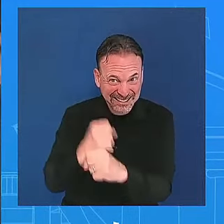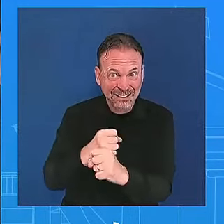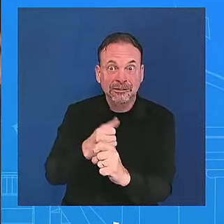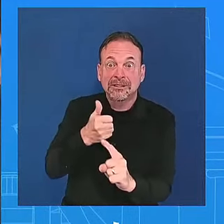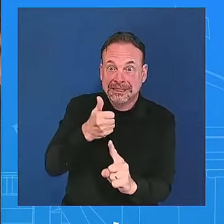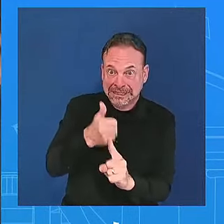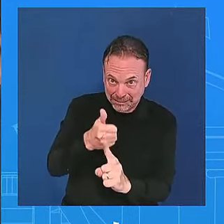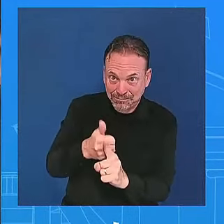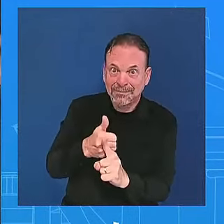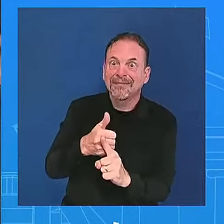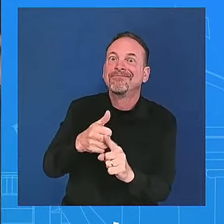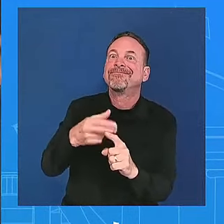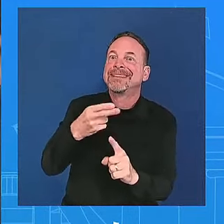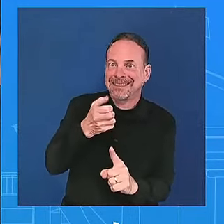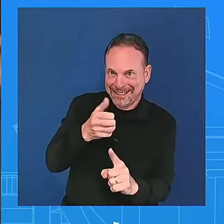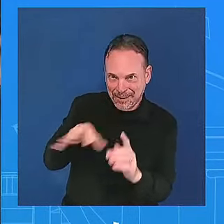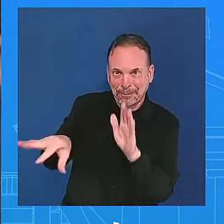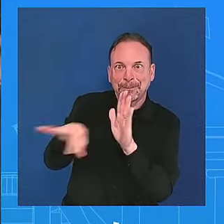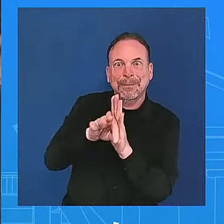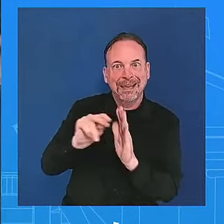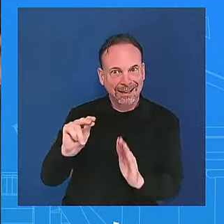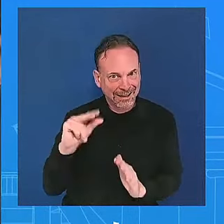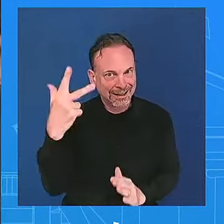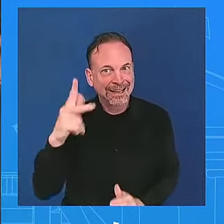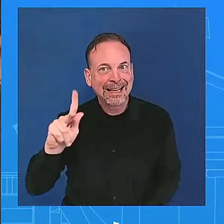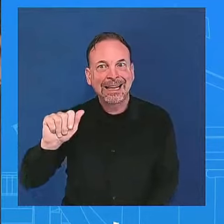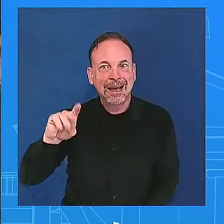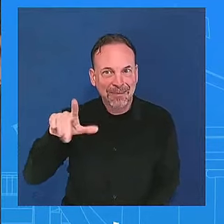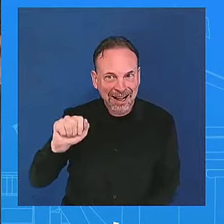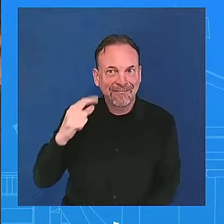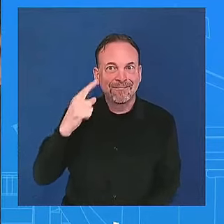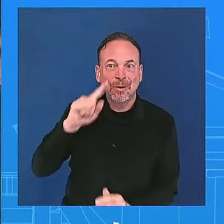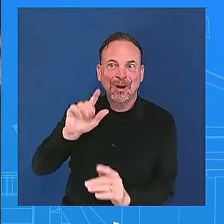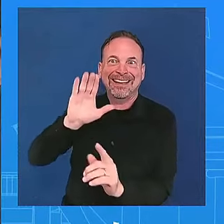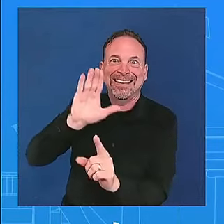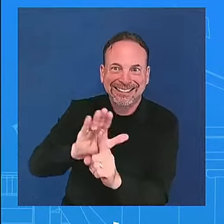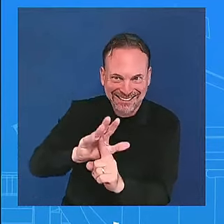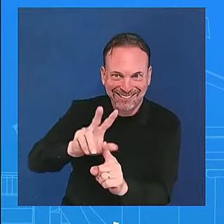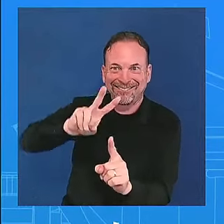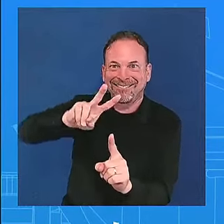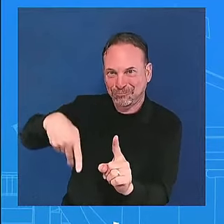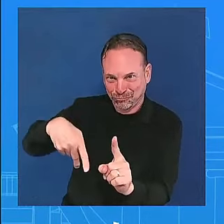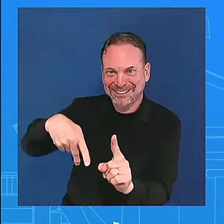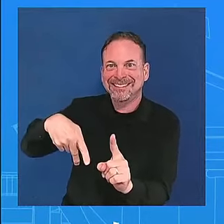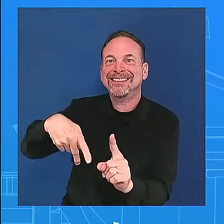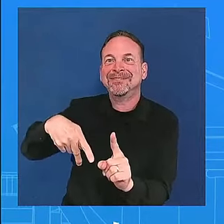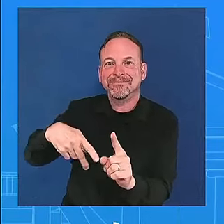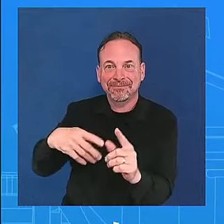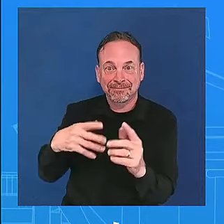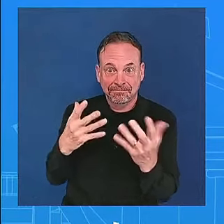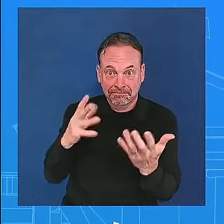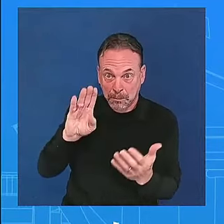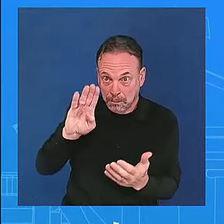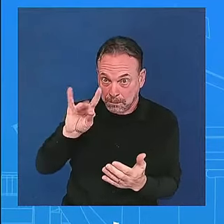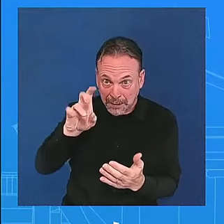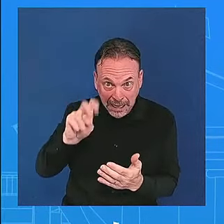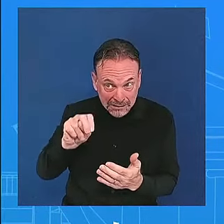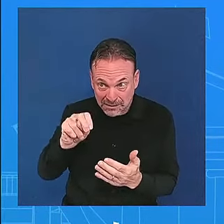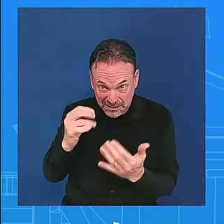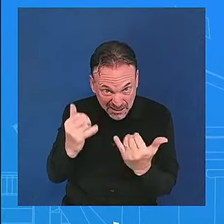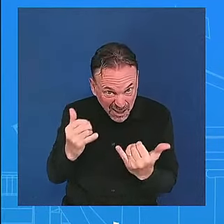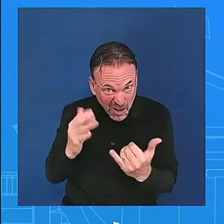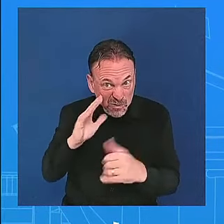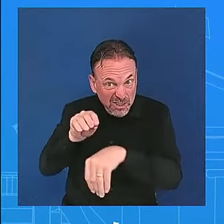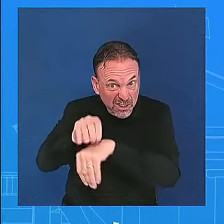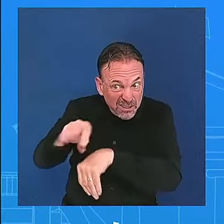level of input if any has he provided as she undergoes that same decision look he was asked this question directly the president at 1 15 a.m on the